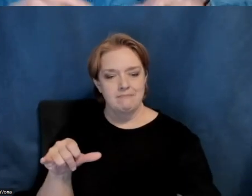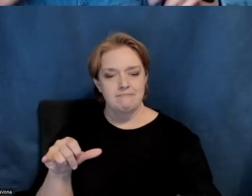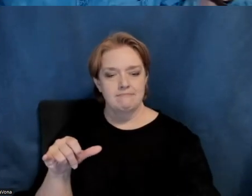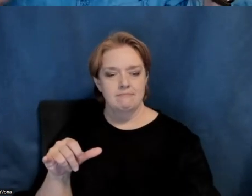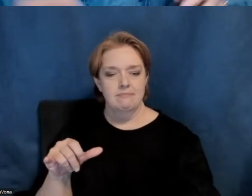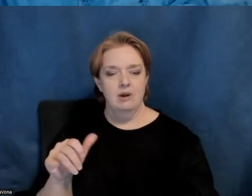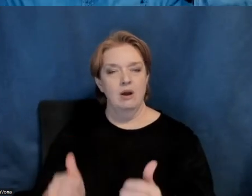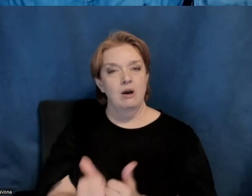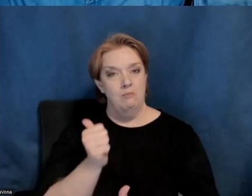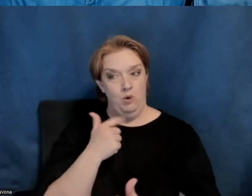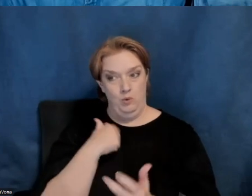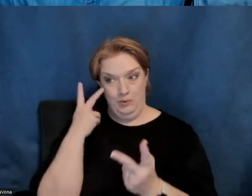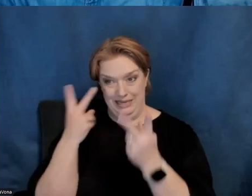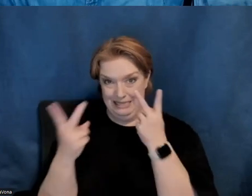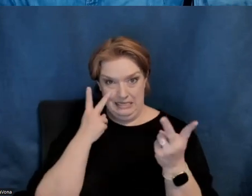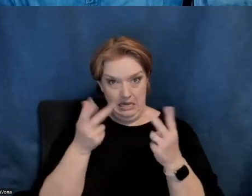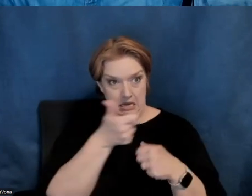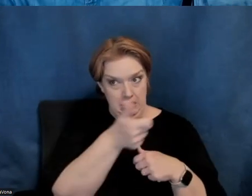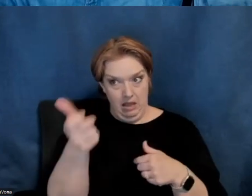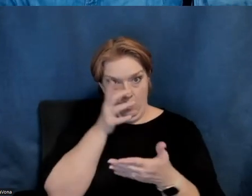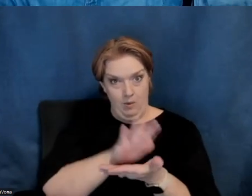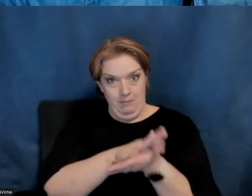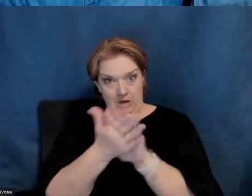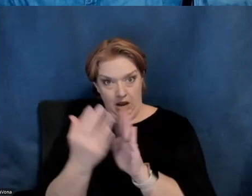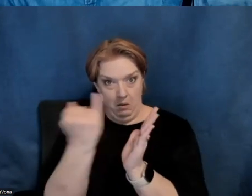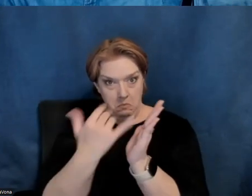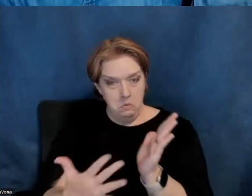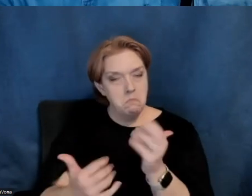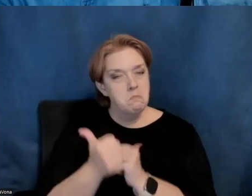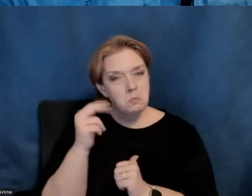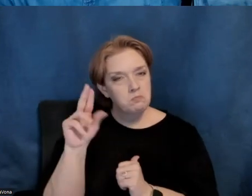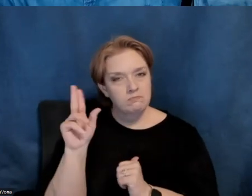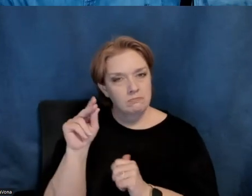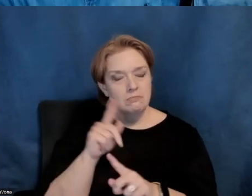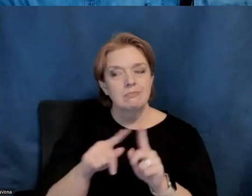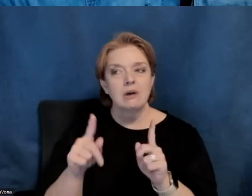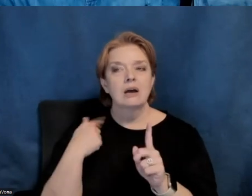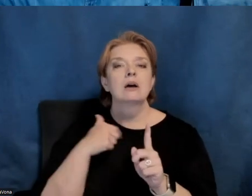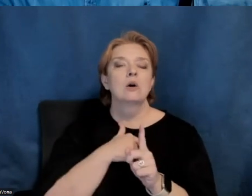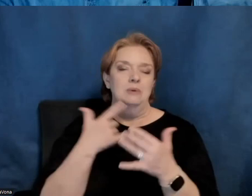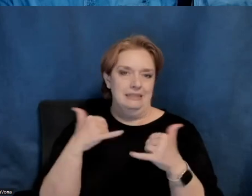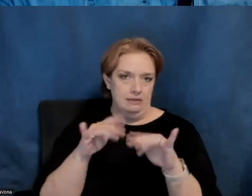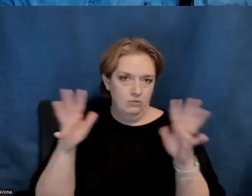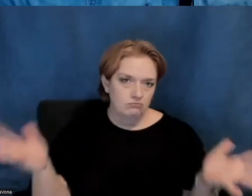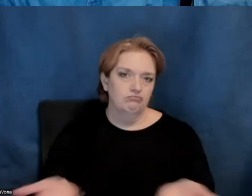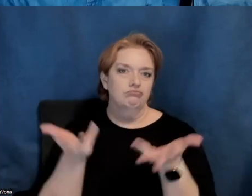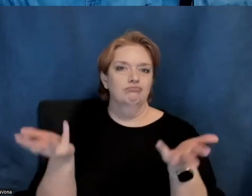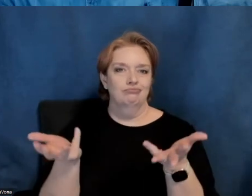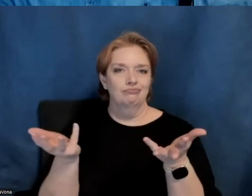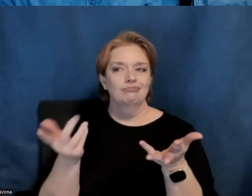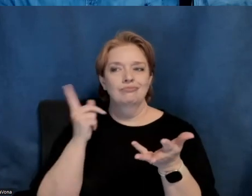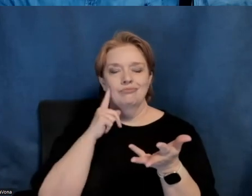people that we see are not going to become artists themselves, but we would advocate for, um, engagement,